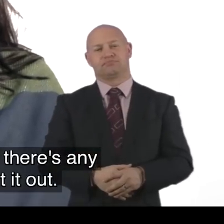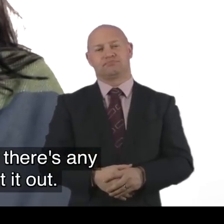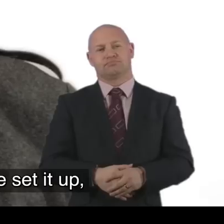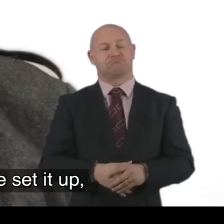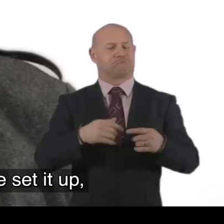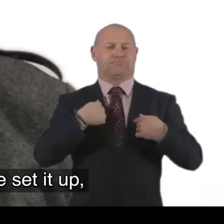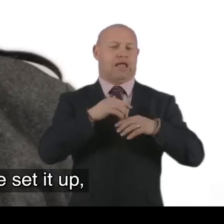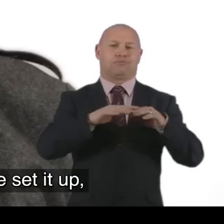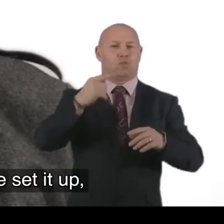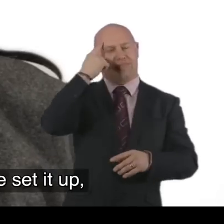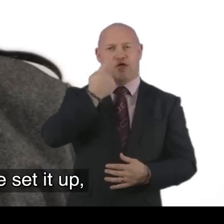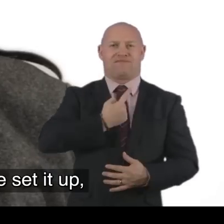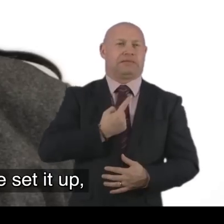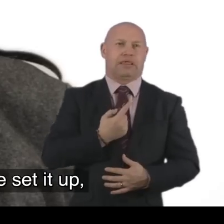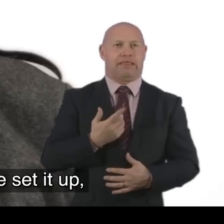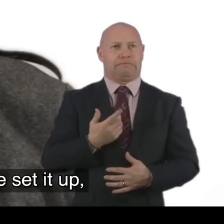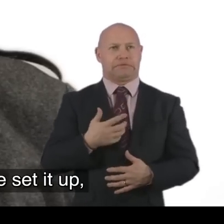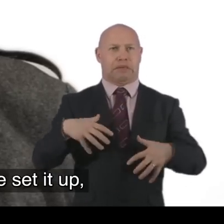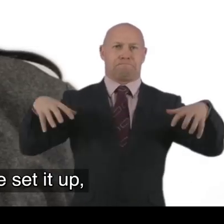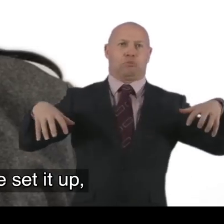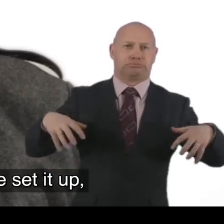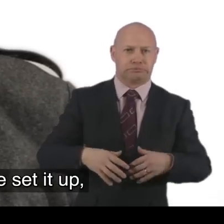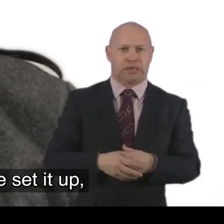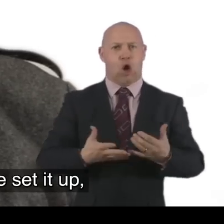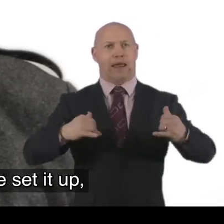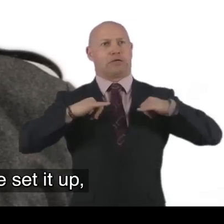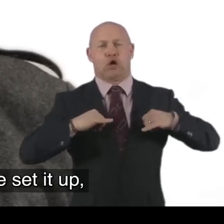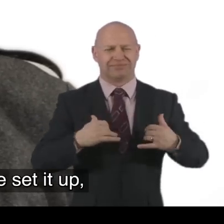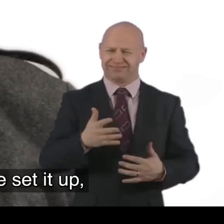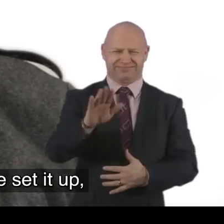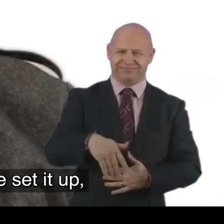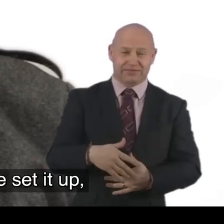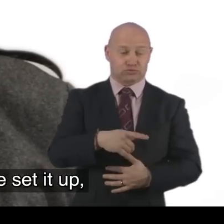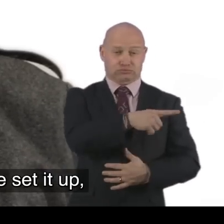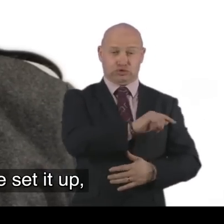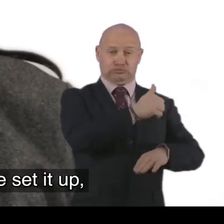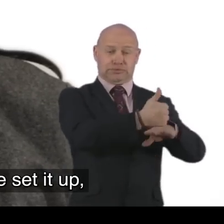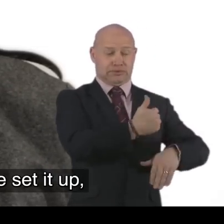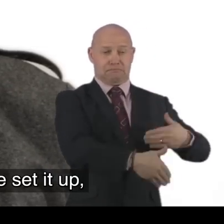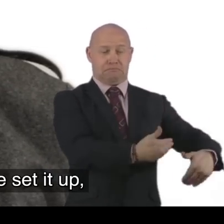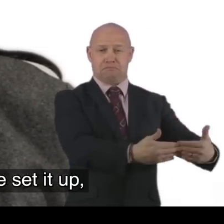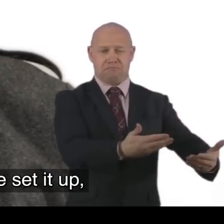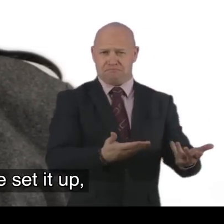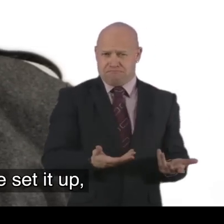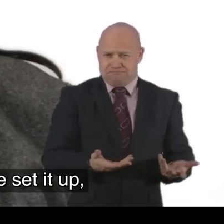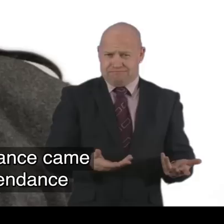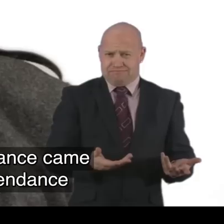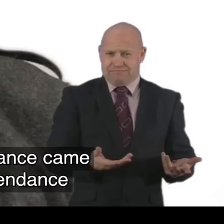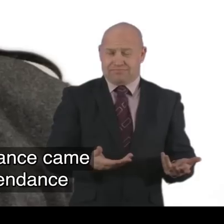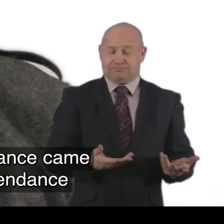I didn't think of myself. As a boss at all. And. So. She set it up.